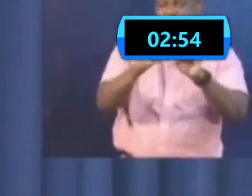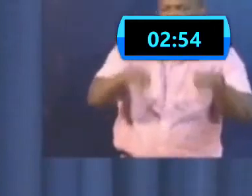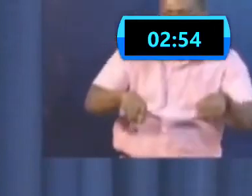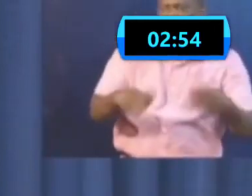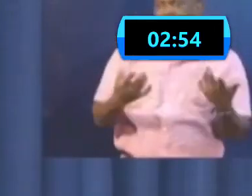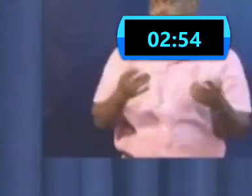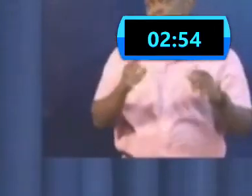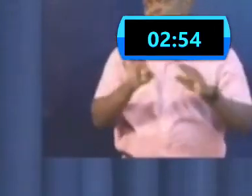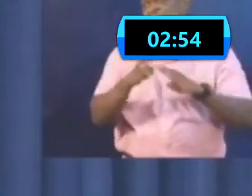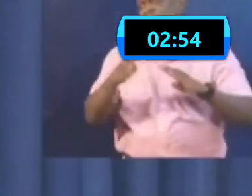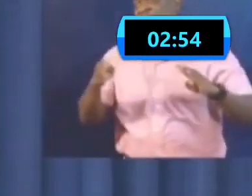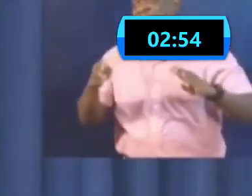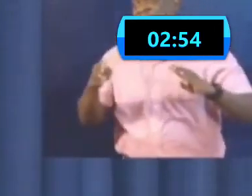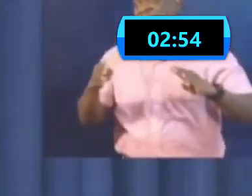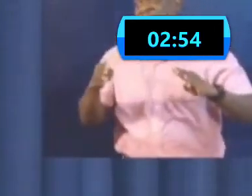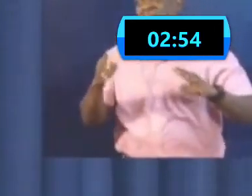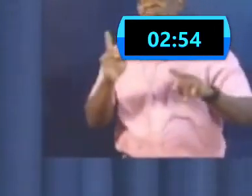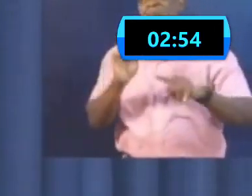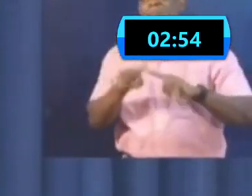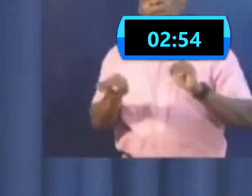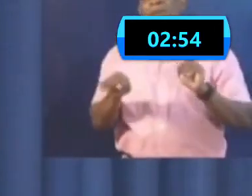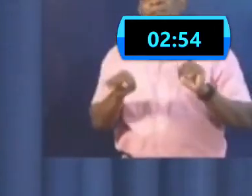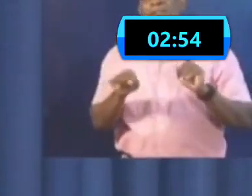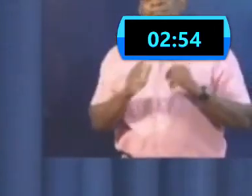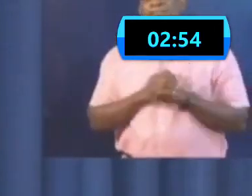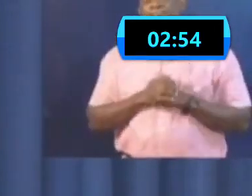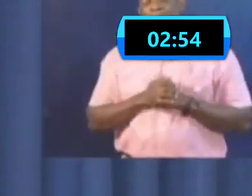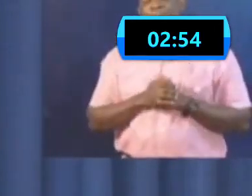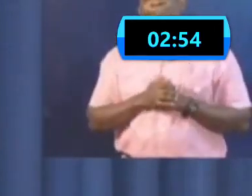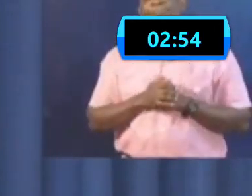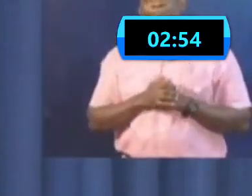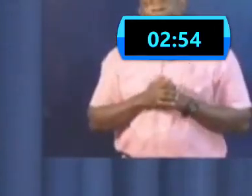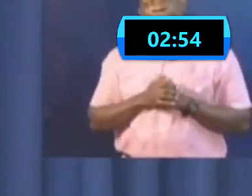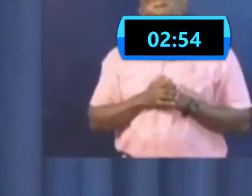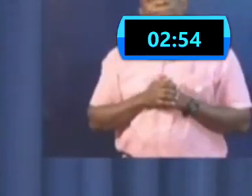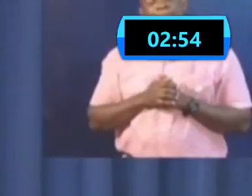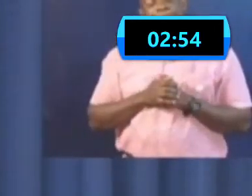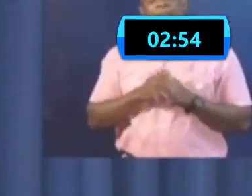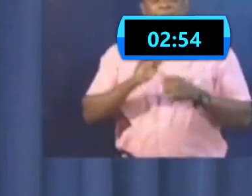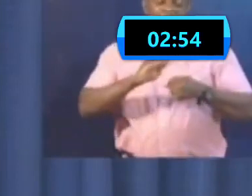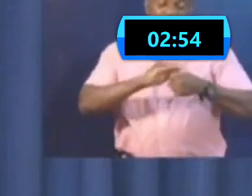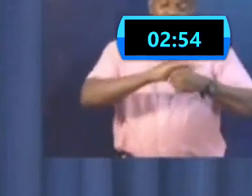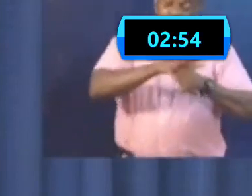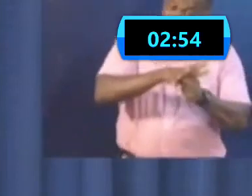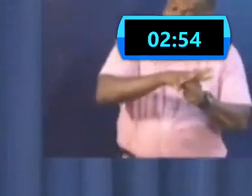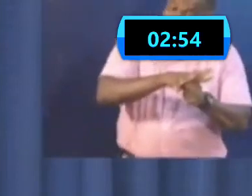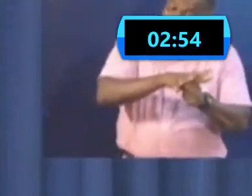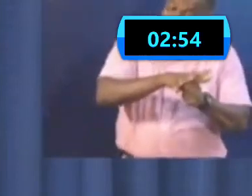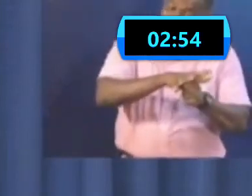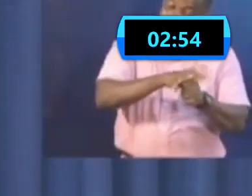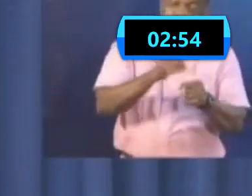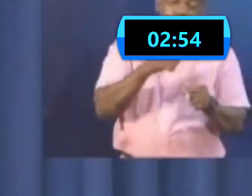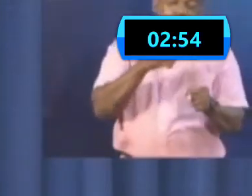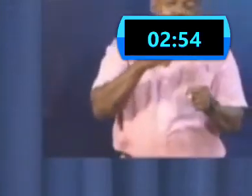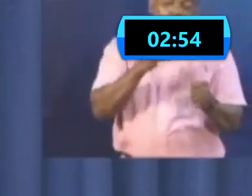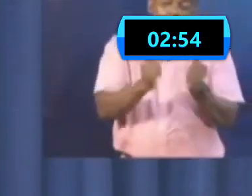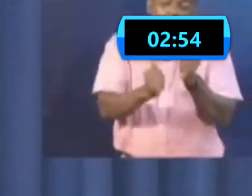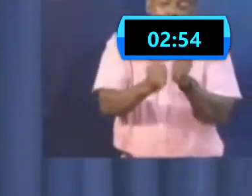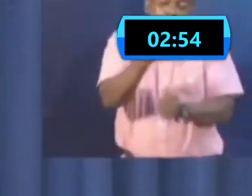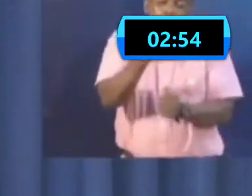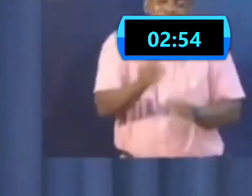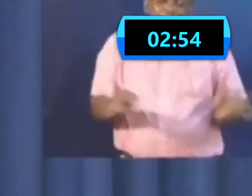the virus, it is you, the individual, who would have to play that part. It was